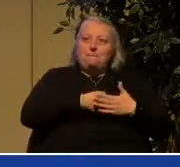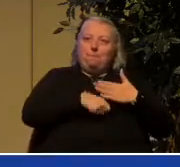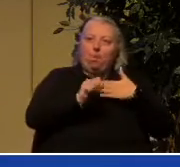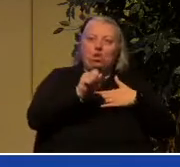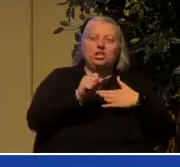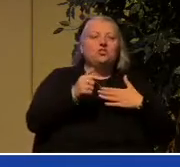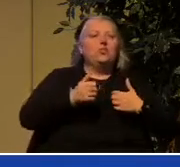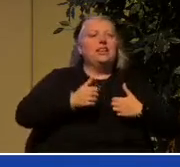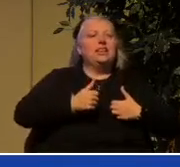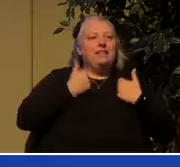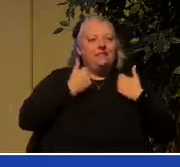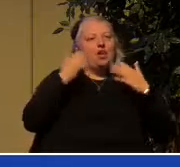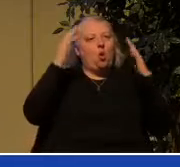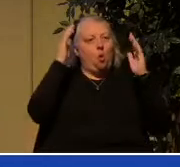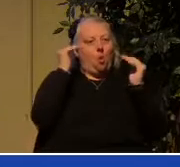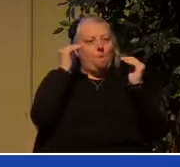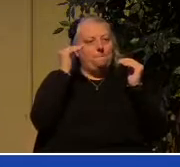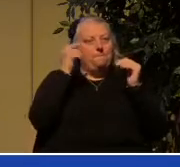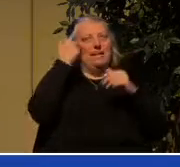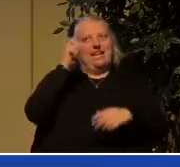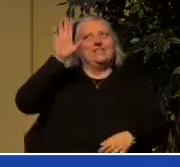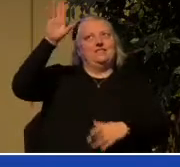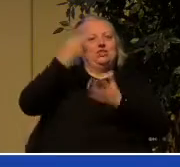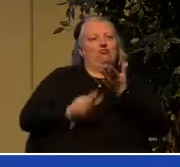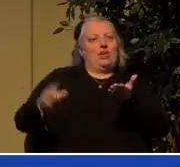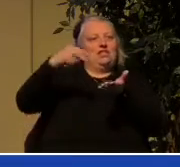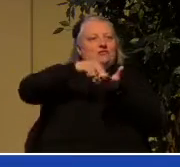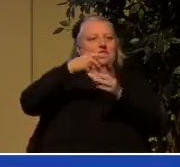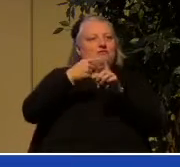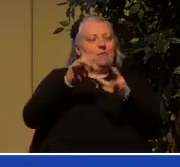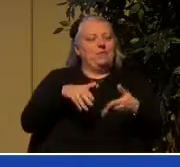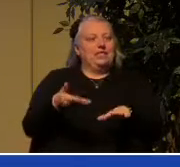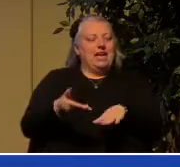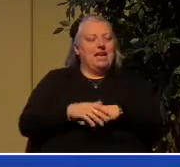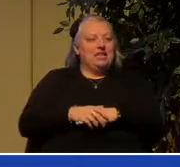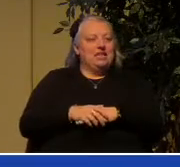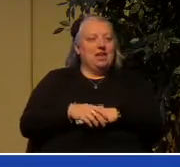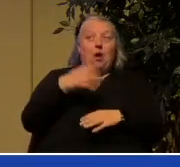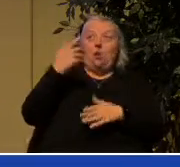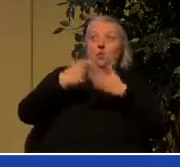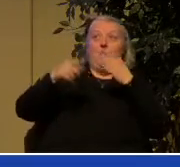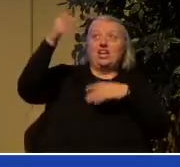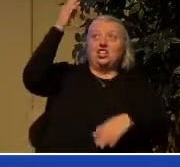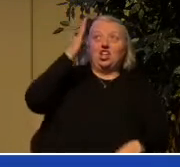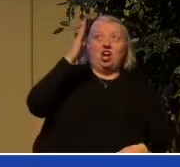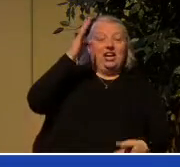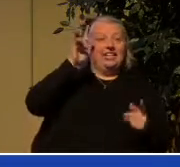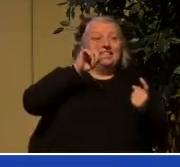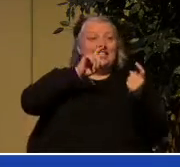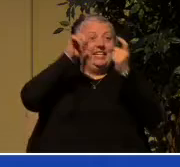King of kings and Lord of lords. He sits at the right hand of God the Father Almighty and what God has given him